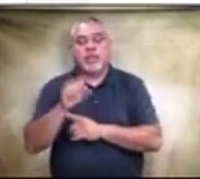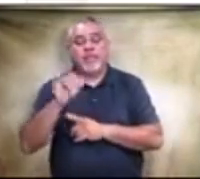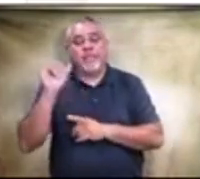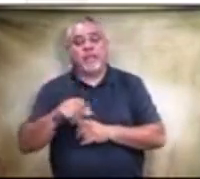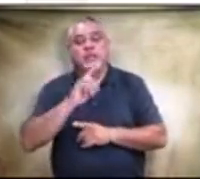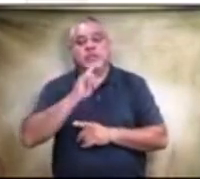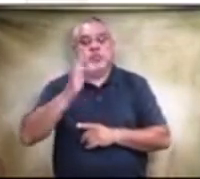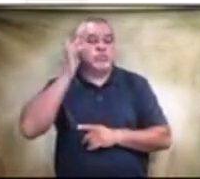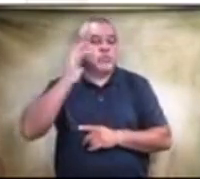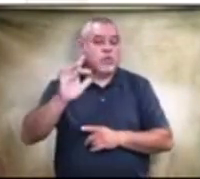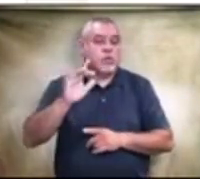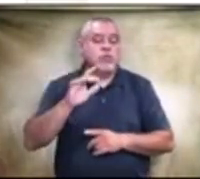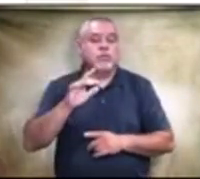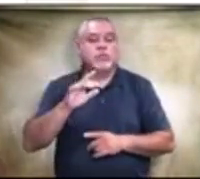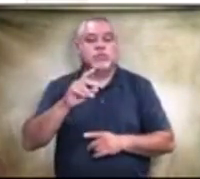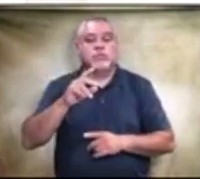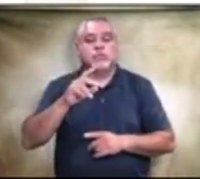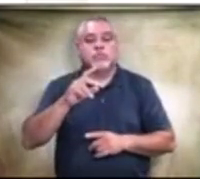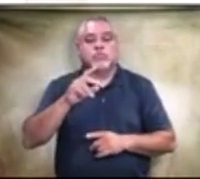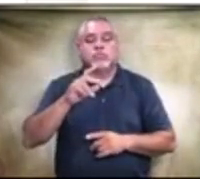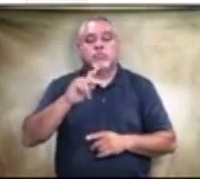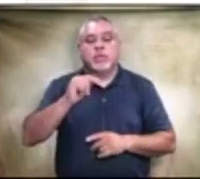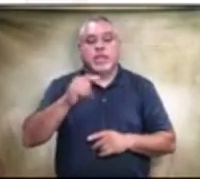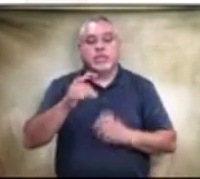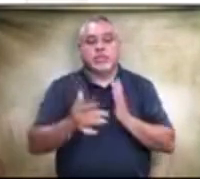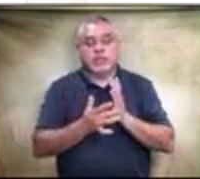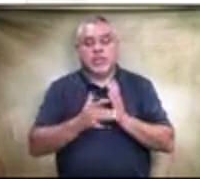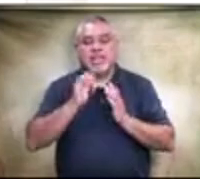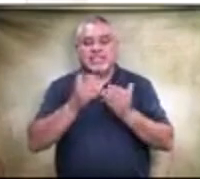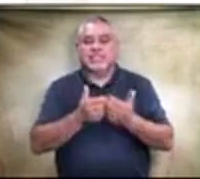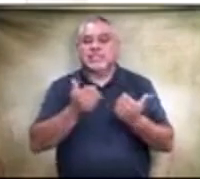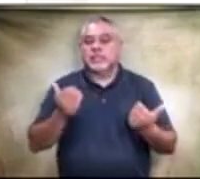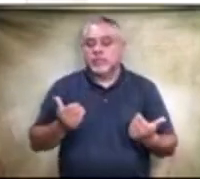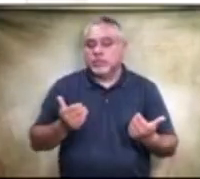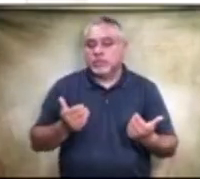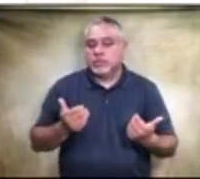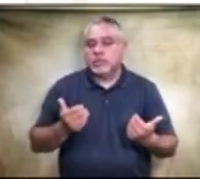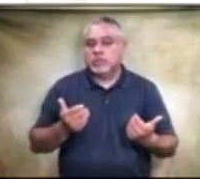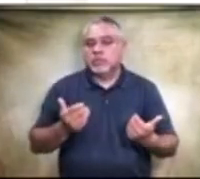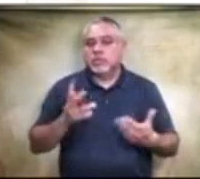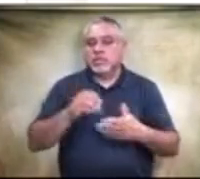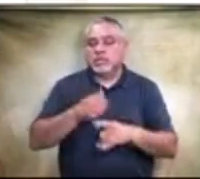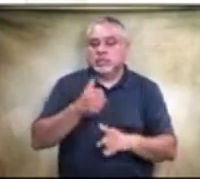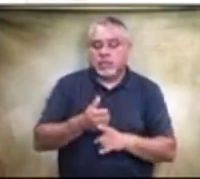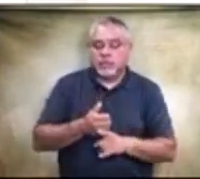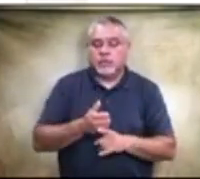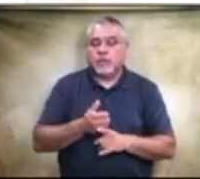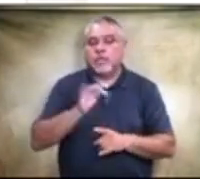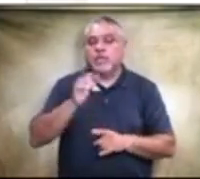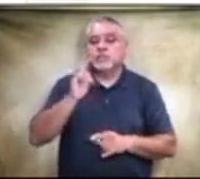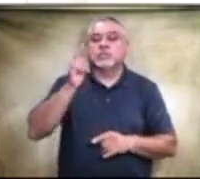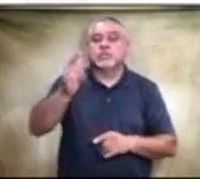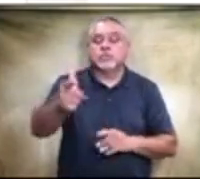tag uh technology and that is a separate entity to in itself that at some point i think